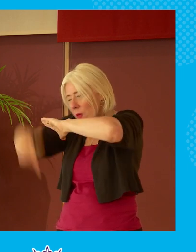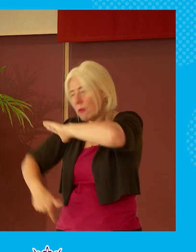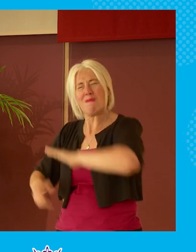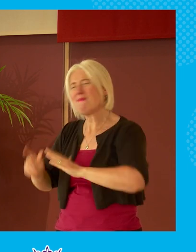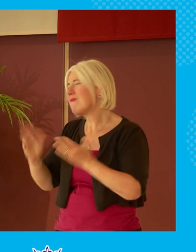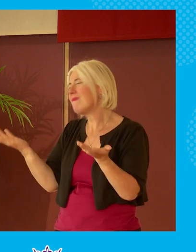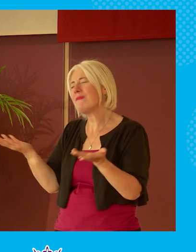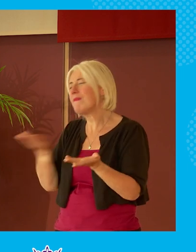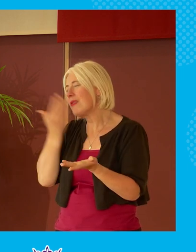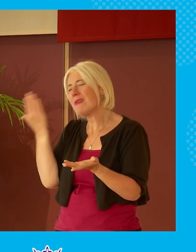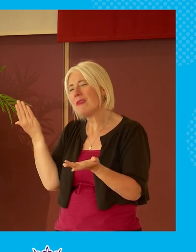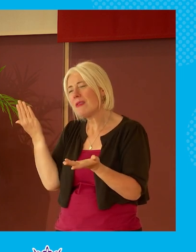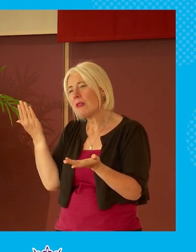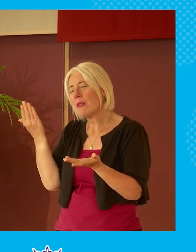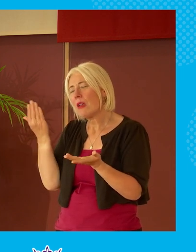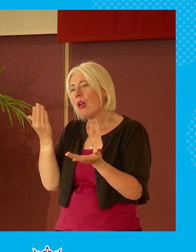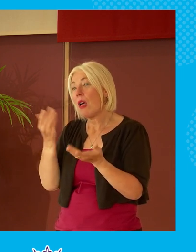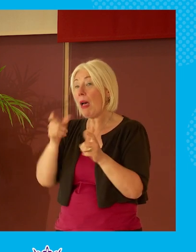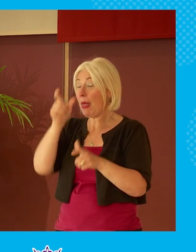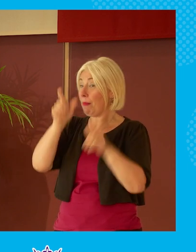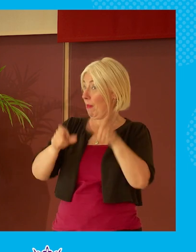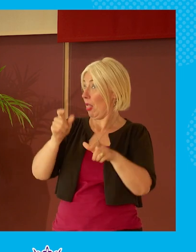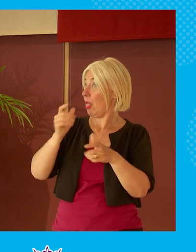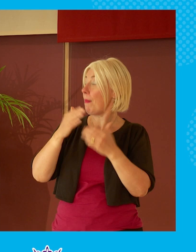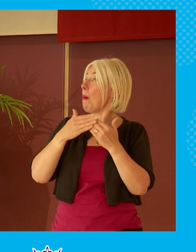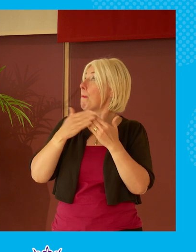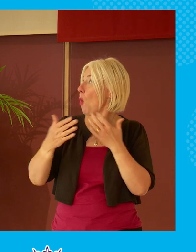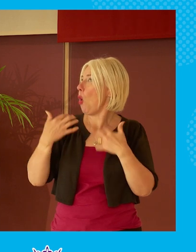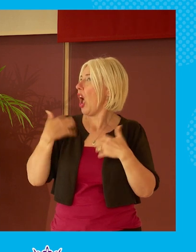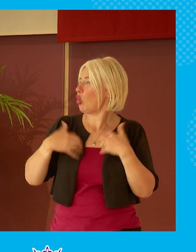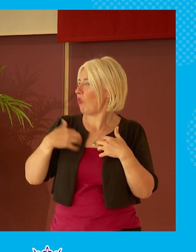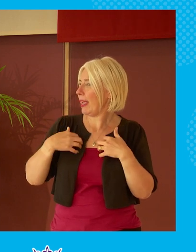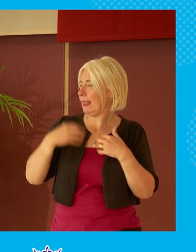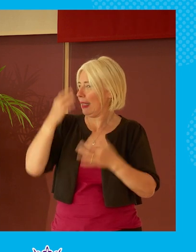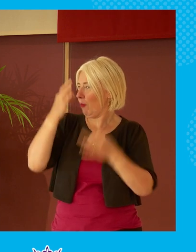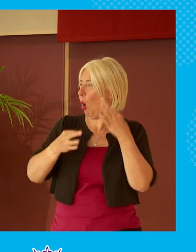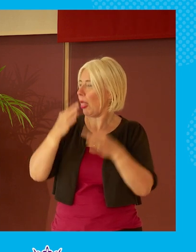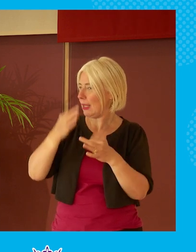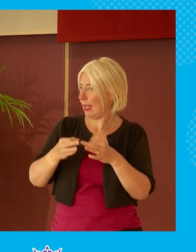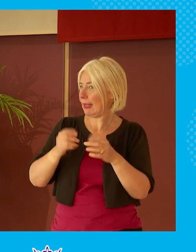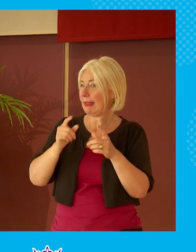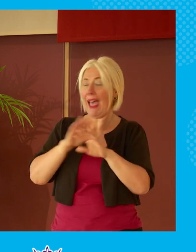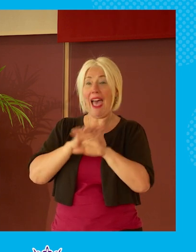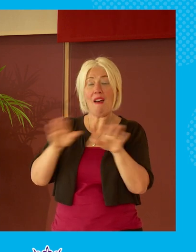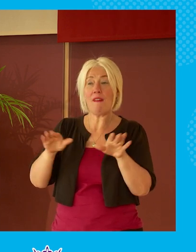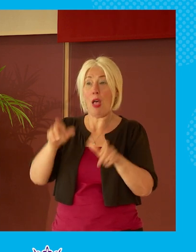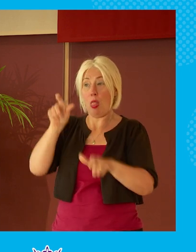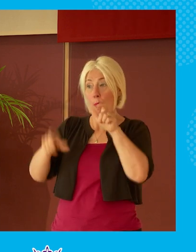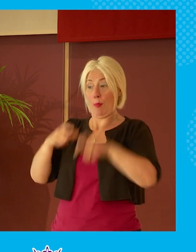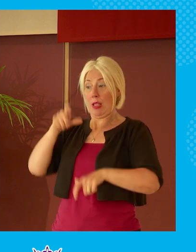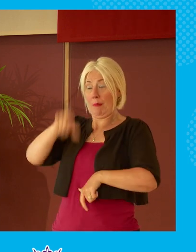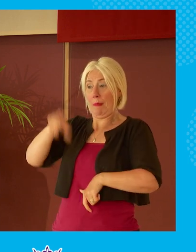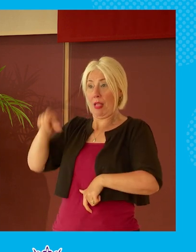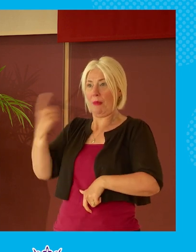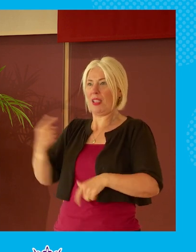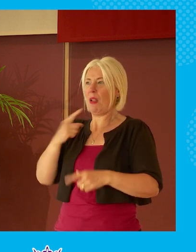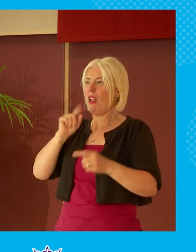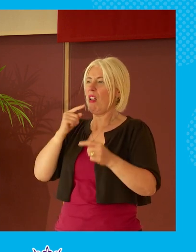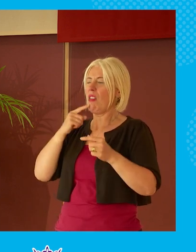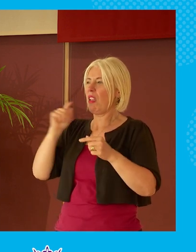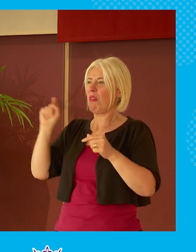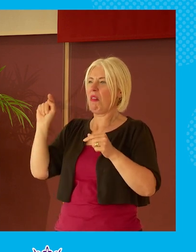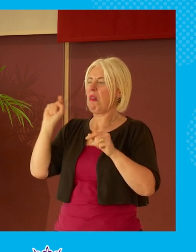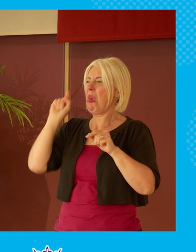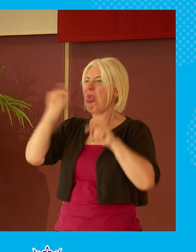that people would be more interested in politics if we didn't see politicians just shouting abuse at each other